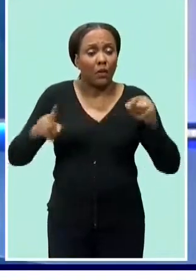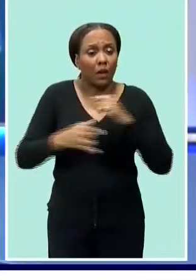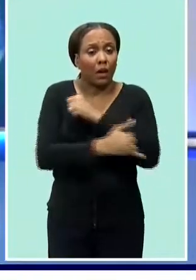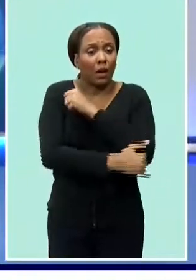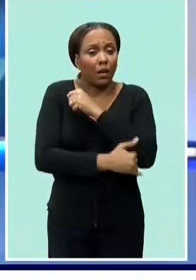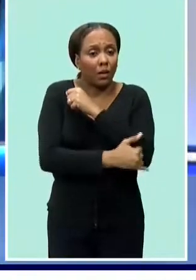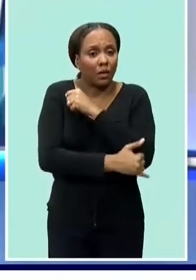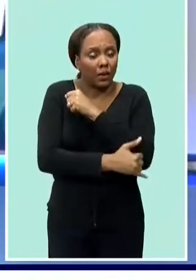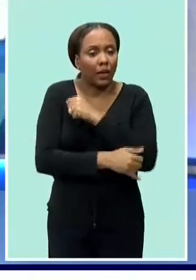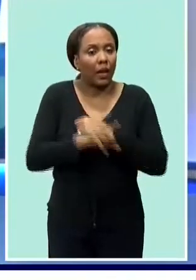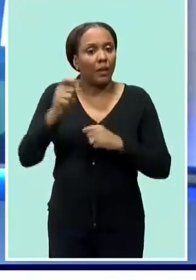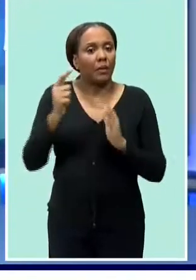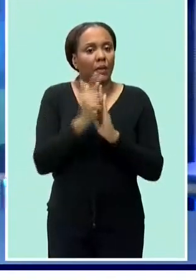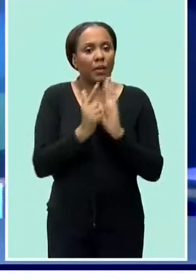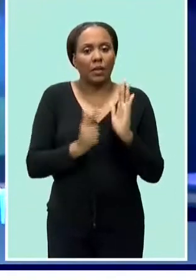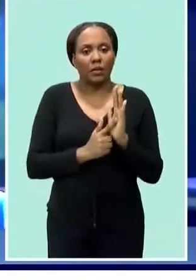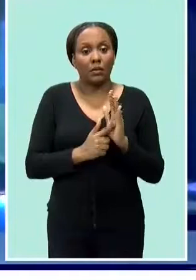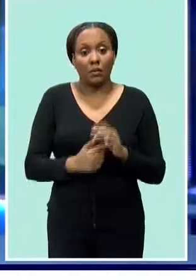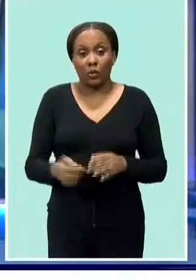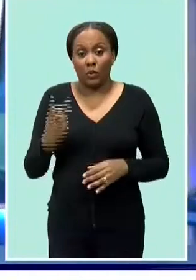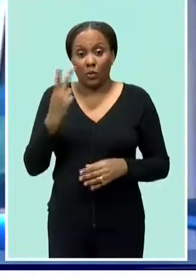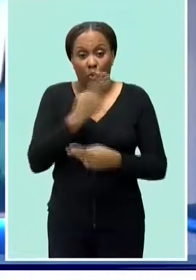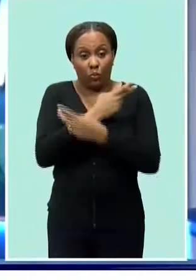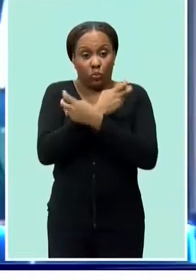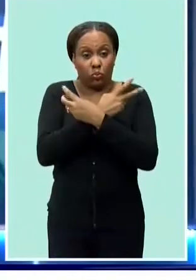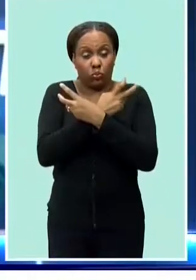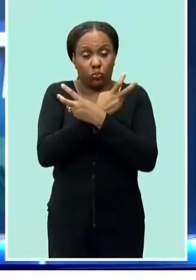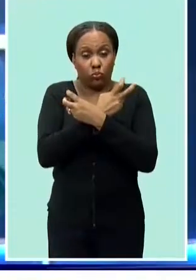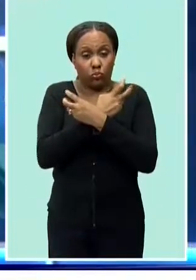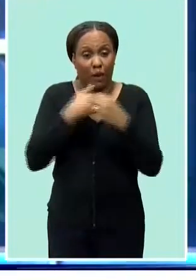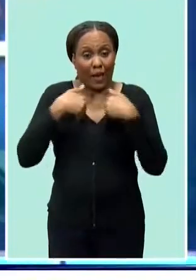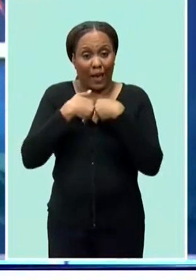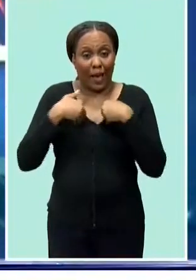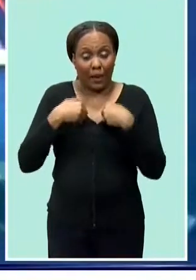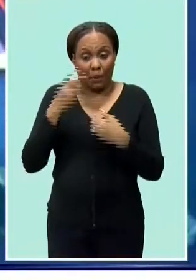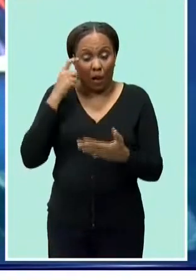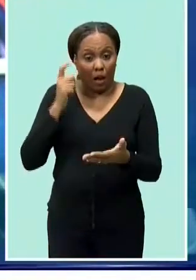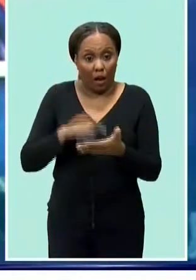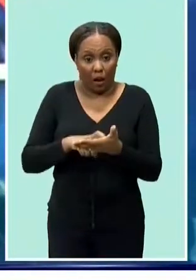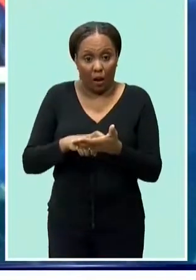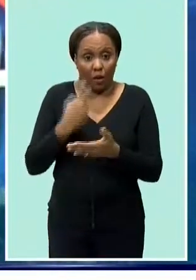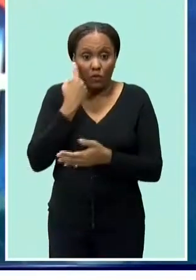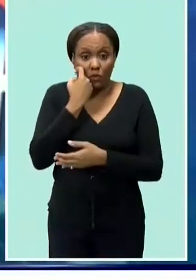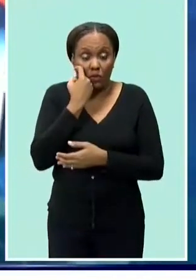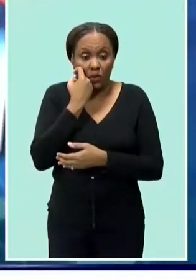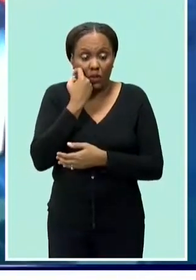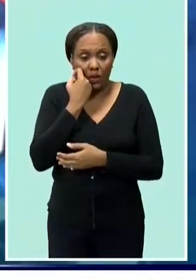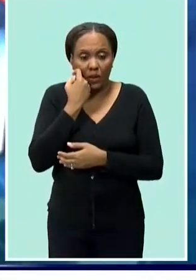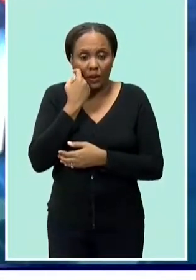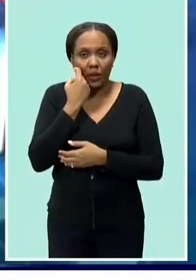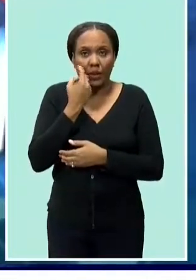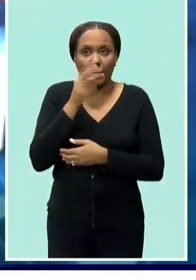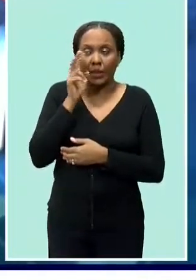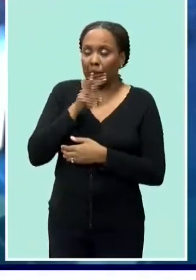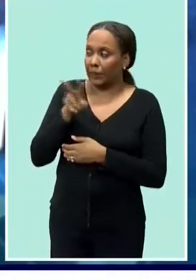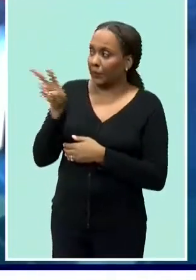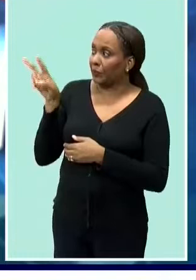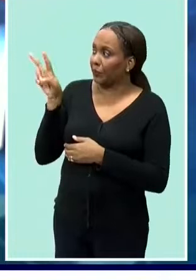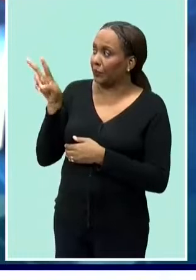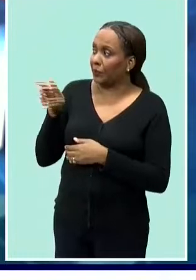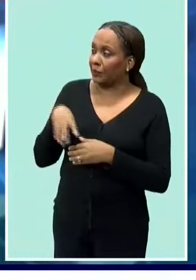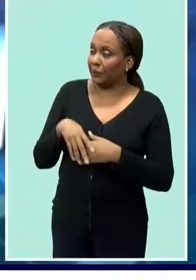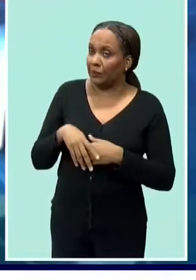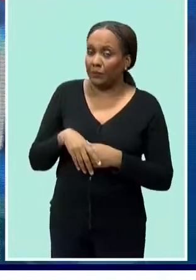fees or checks this is two poisonous creatures were discovered on an incoming shipment a few weeks ago our rian phillips has the